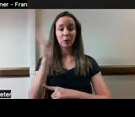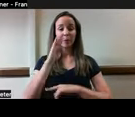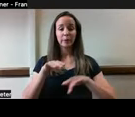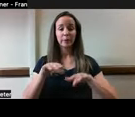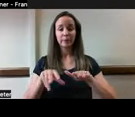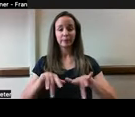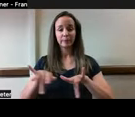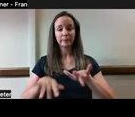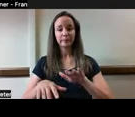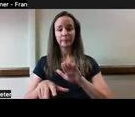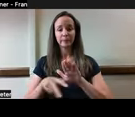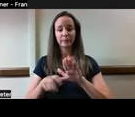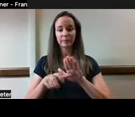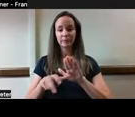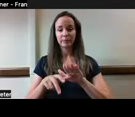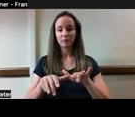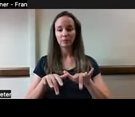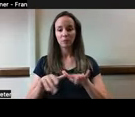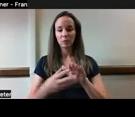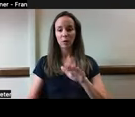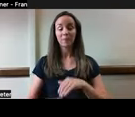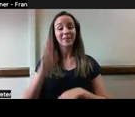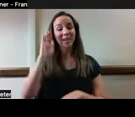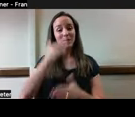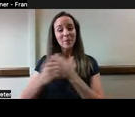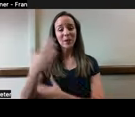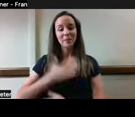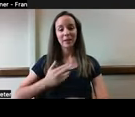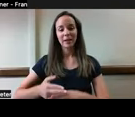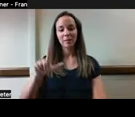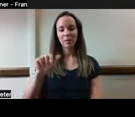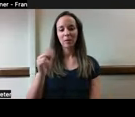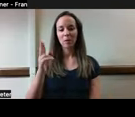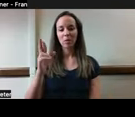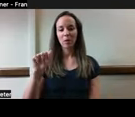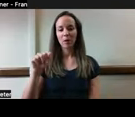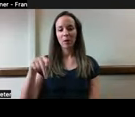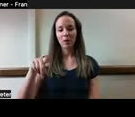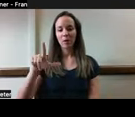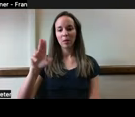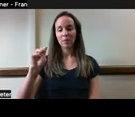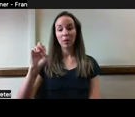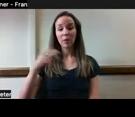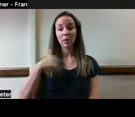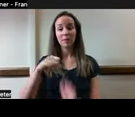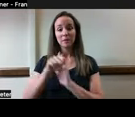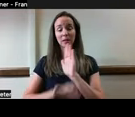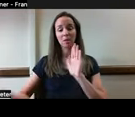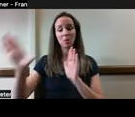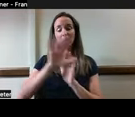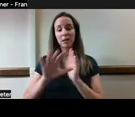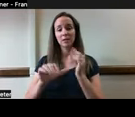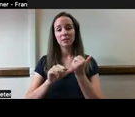Hi, good morning, everybody. My name is Laura Plummer, and I am the statewide assistive technology program coordinator